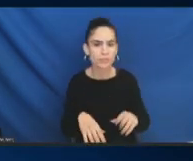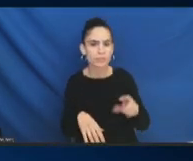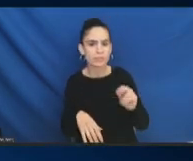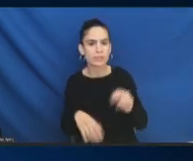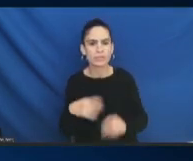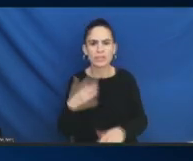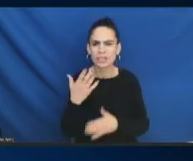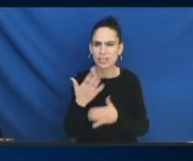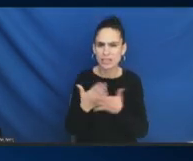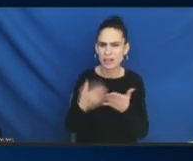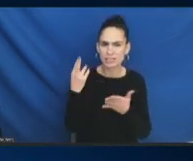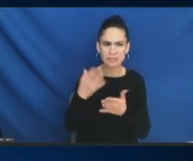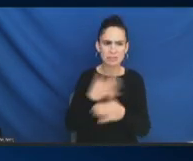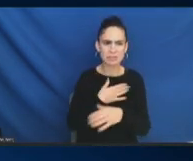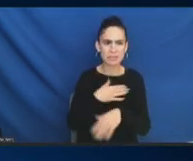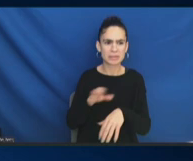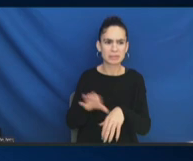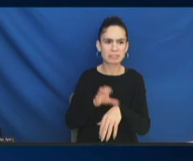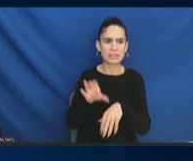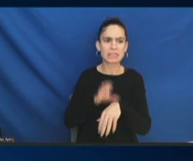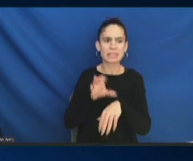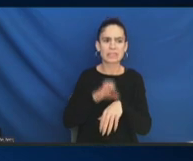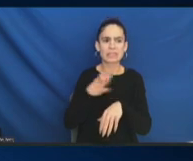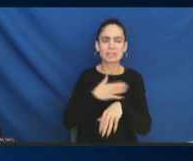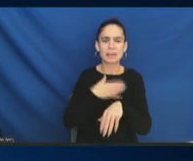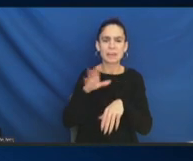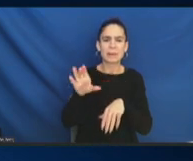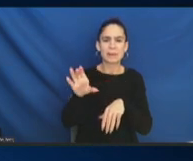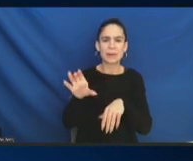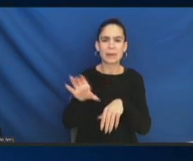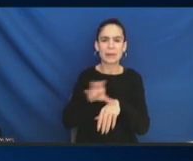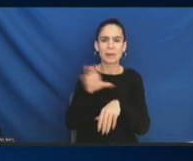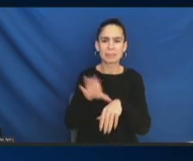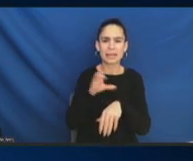isn't working right now. But- Sorry, was that Mia? Okay. Yeah.